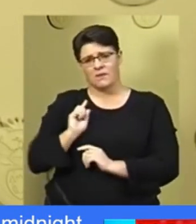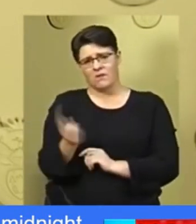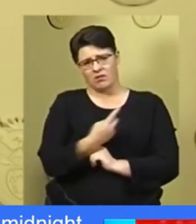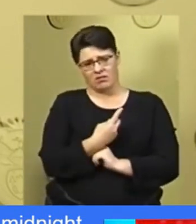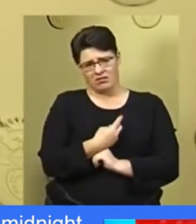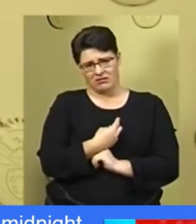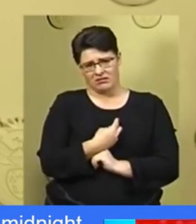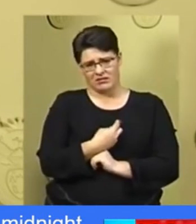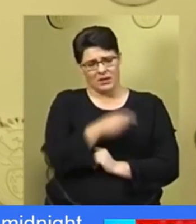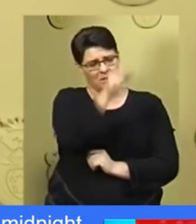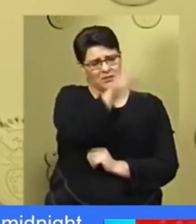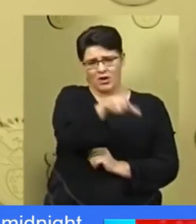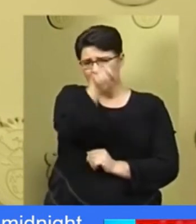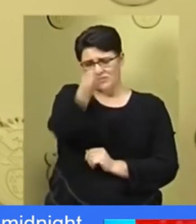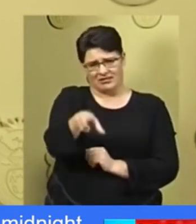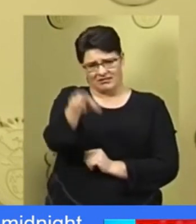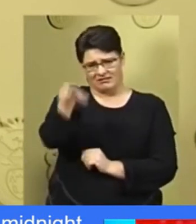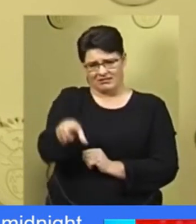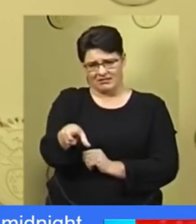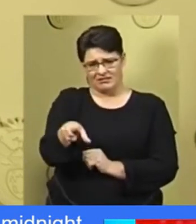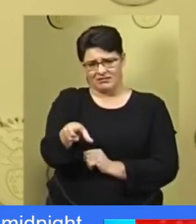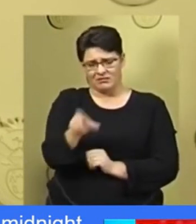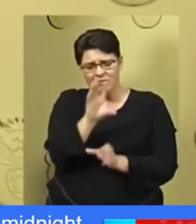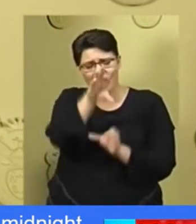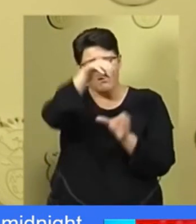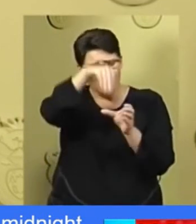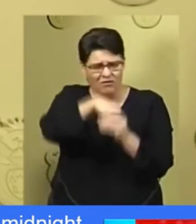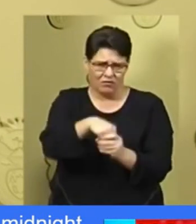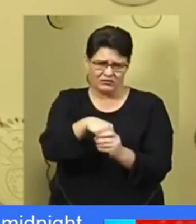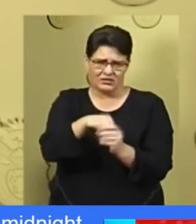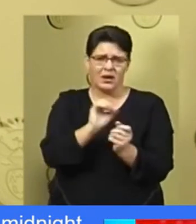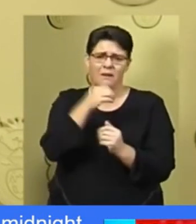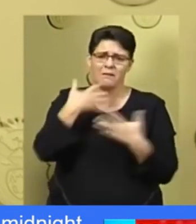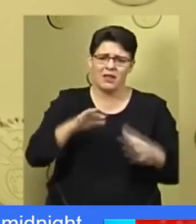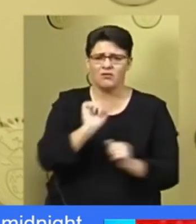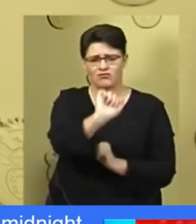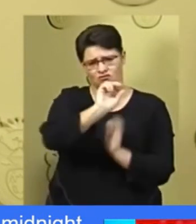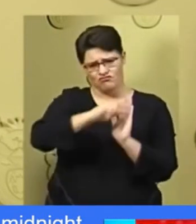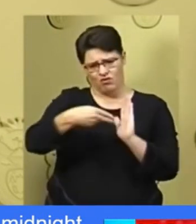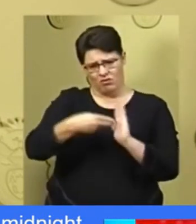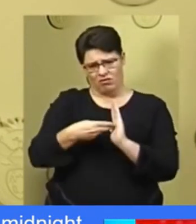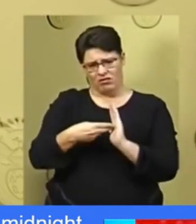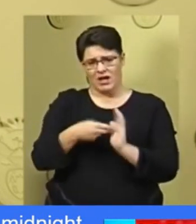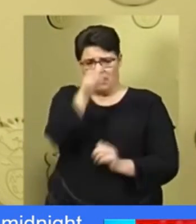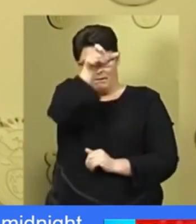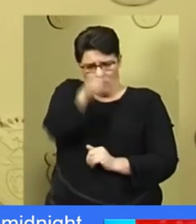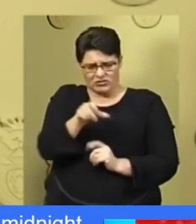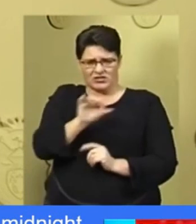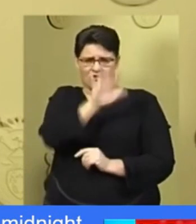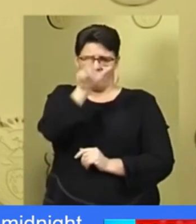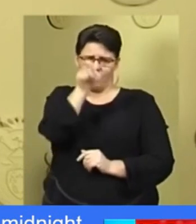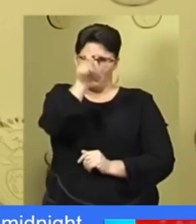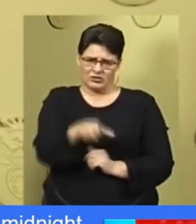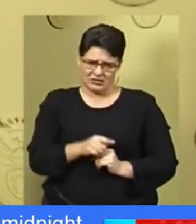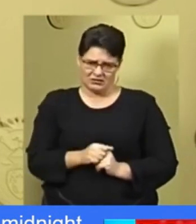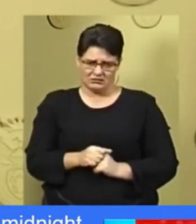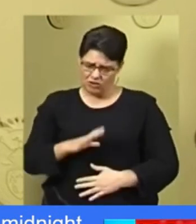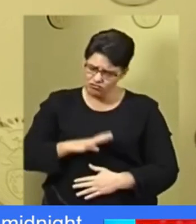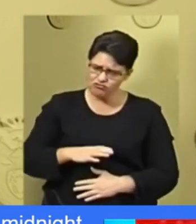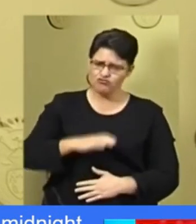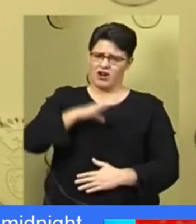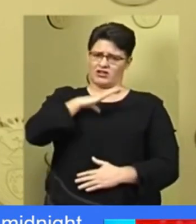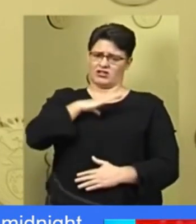one and all, to play our part and our role as South Africans, to be courageous,